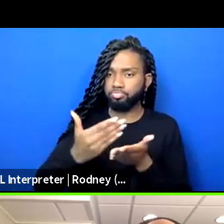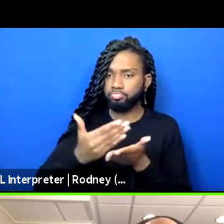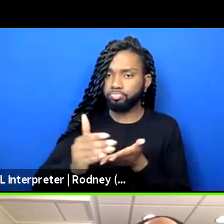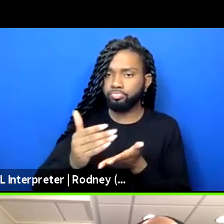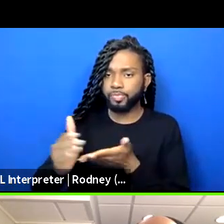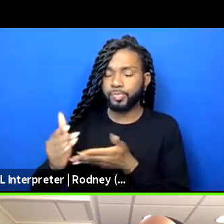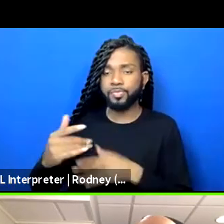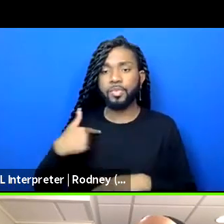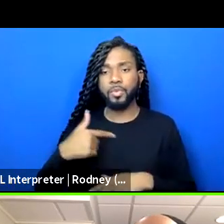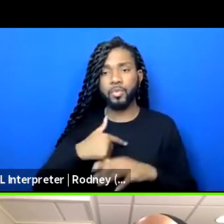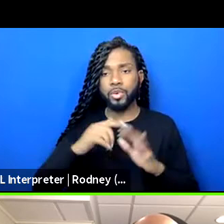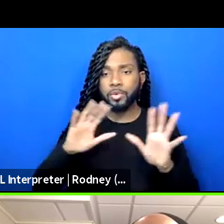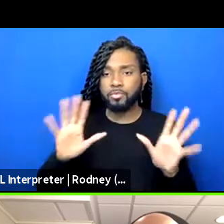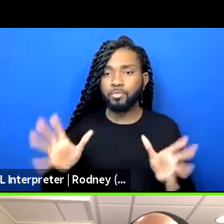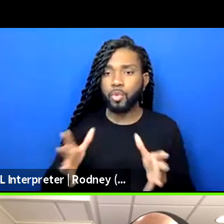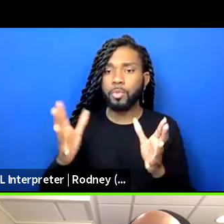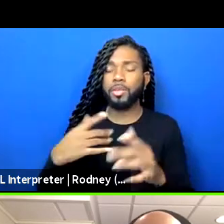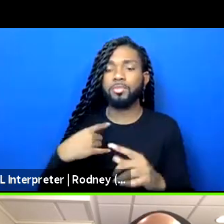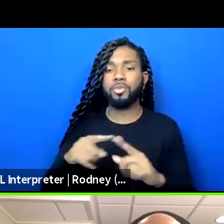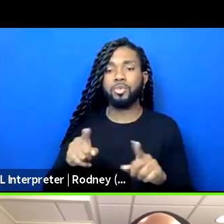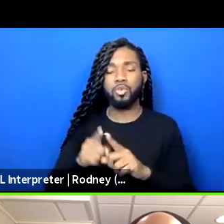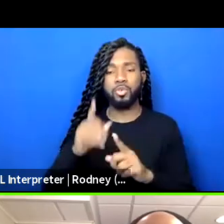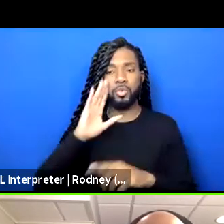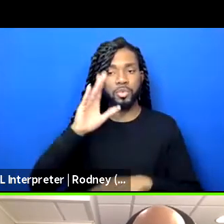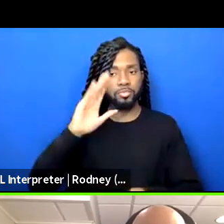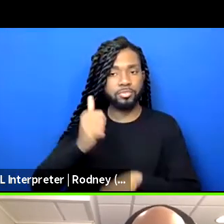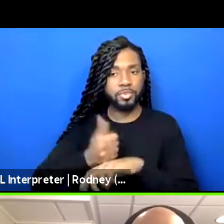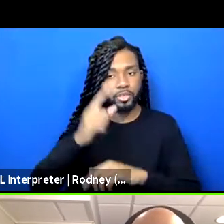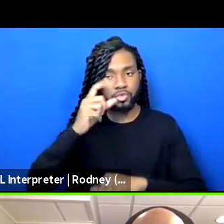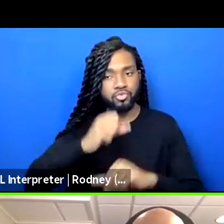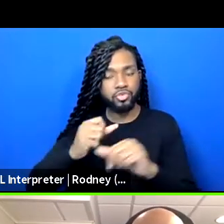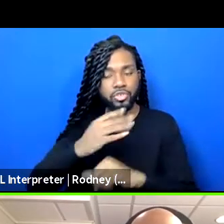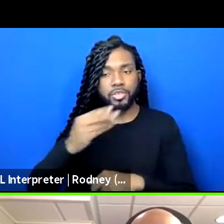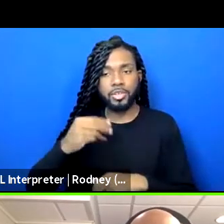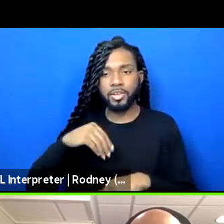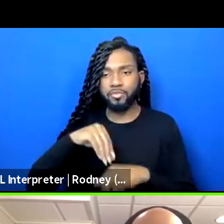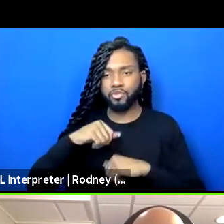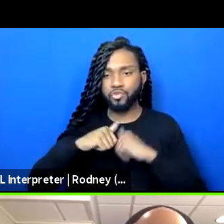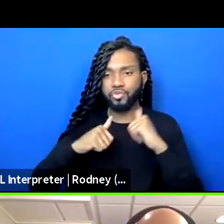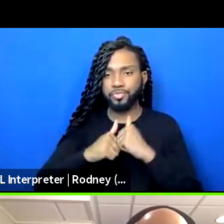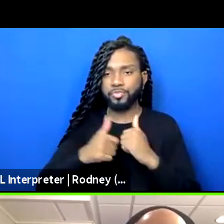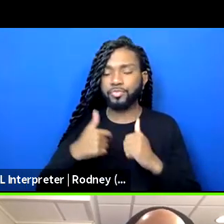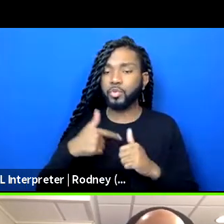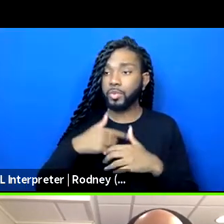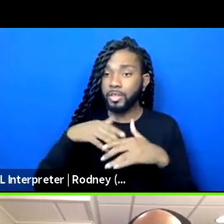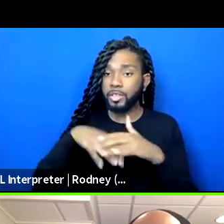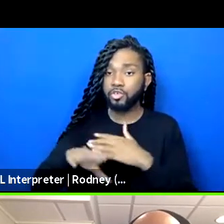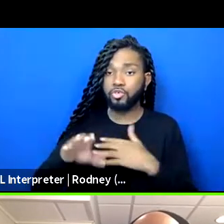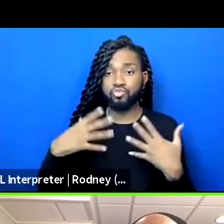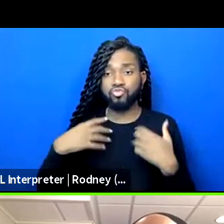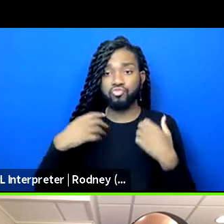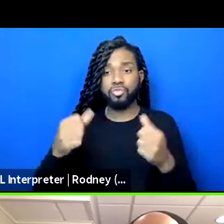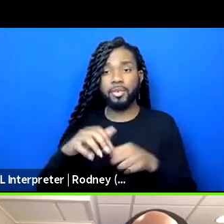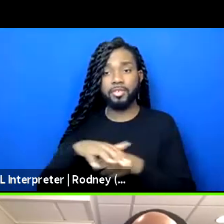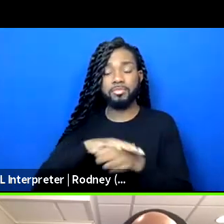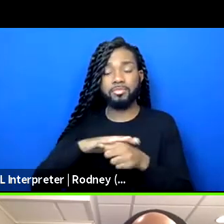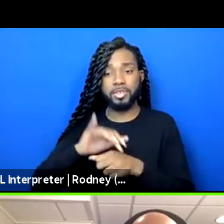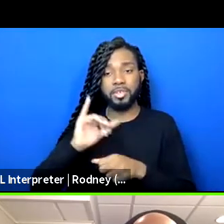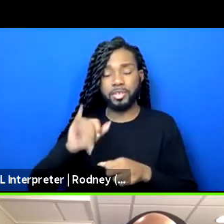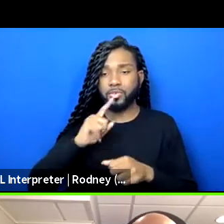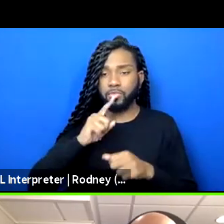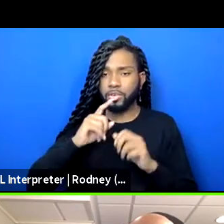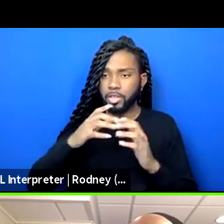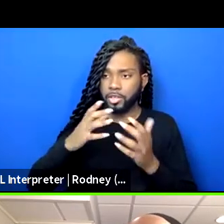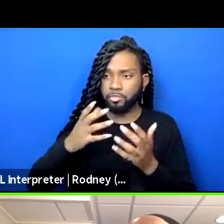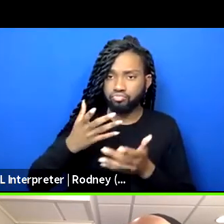mobilizing and we will be setting a strategy and infrastructure. We are entering brave space that speaks to institutions